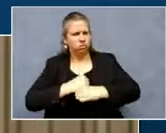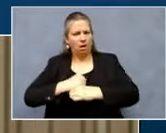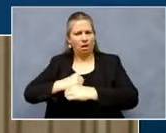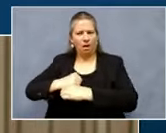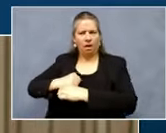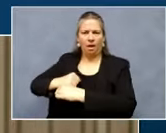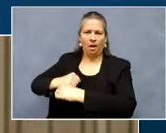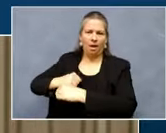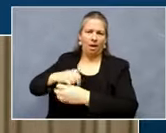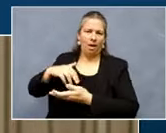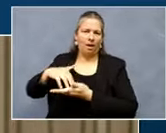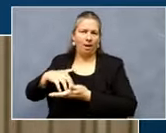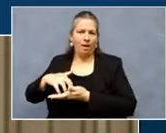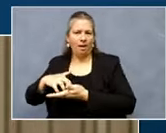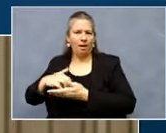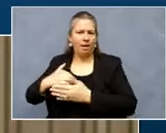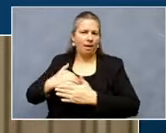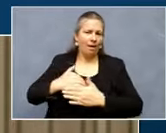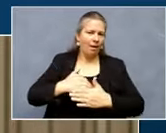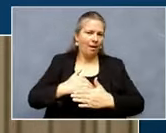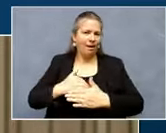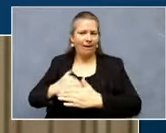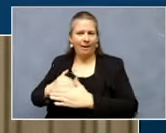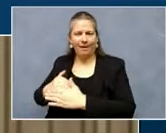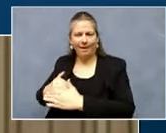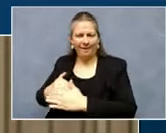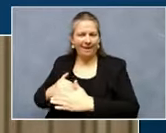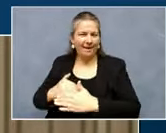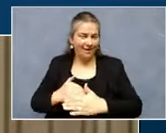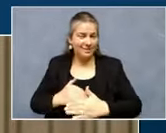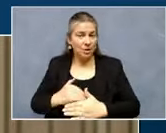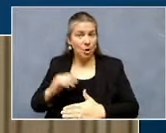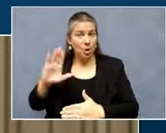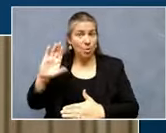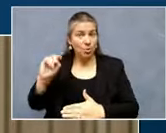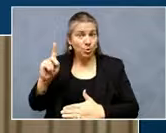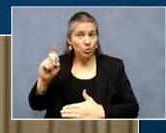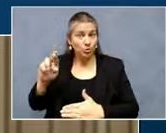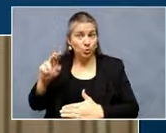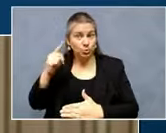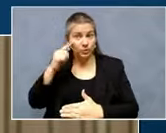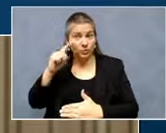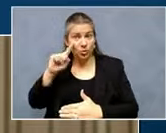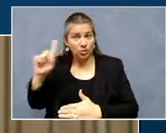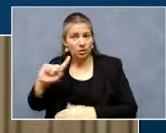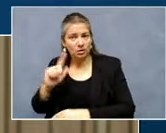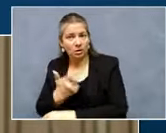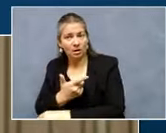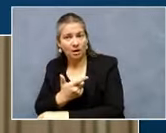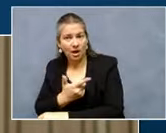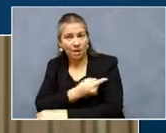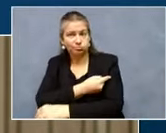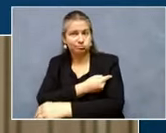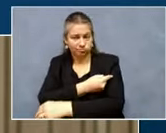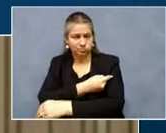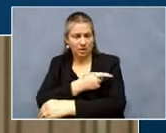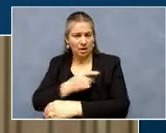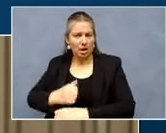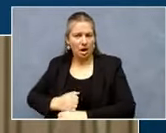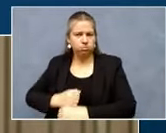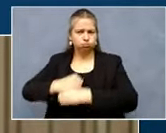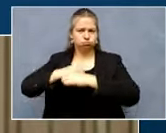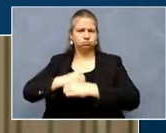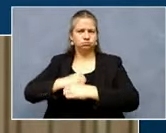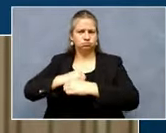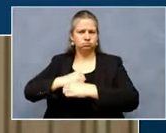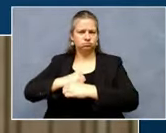give your immune system another chance to see the thing they're going to respond to and up their response level. So it's